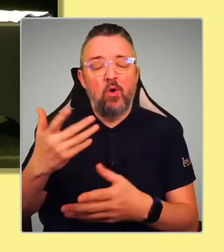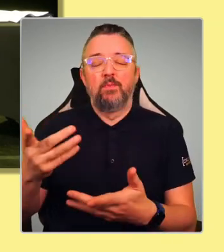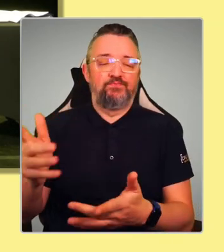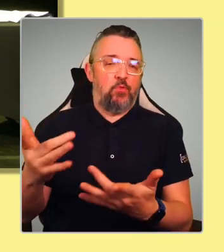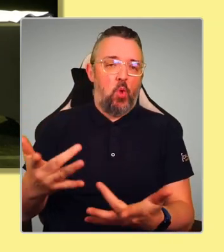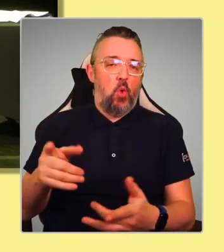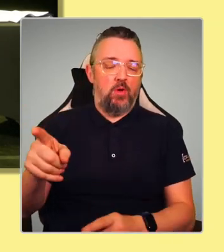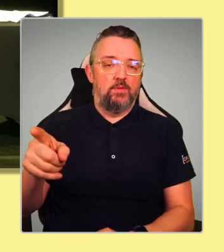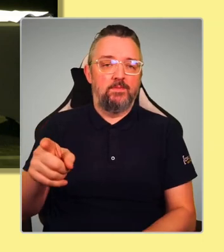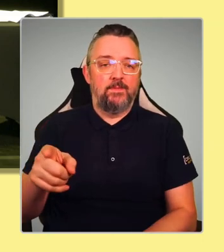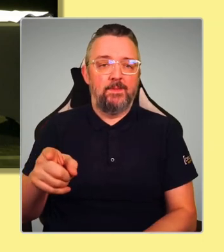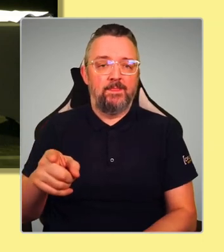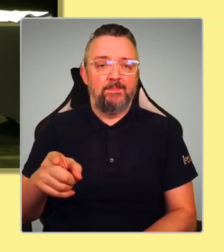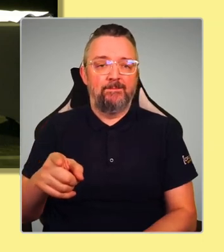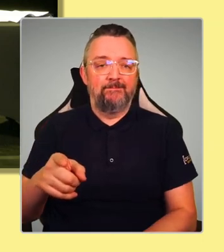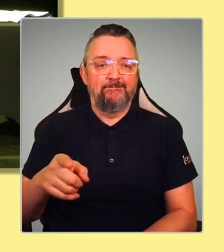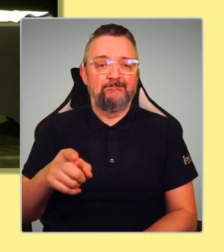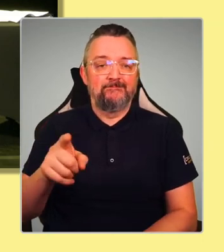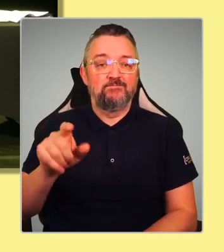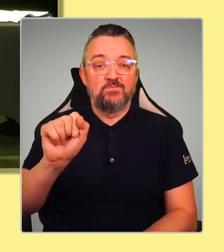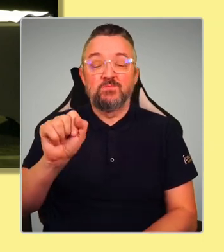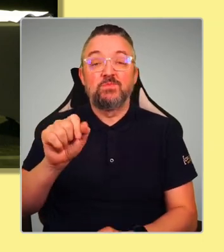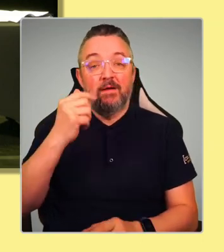I tell you, your twin is down the front.